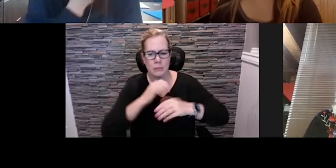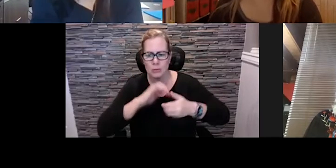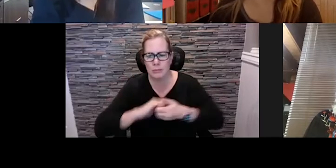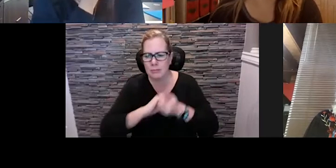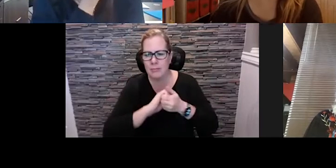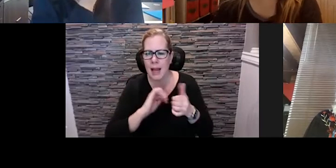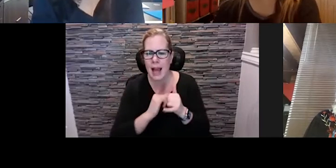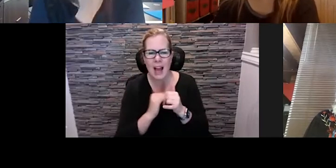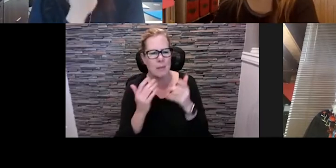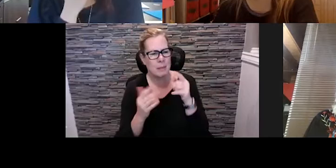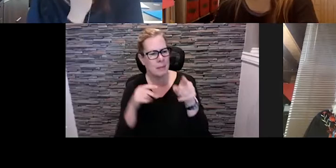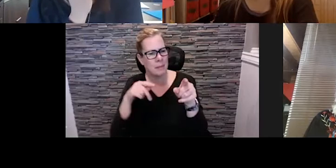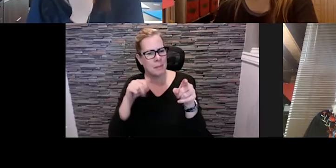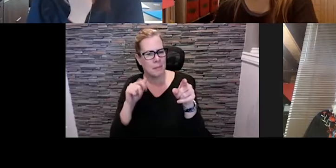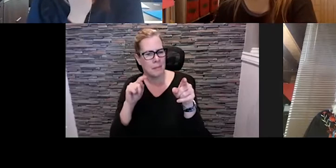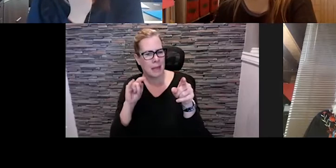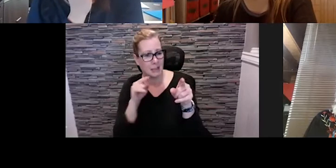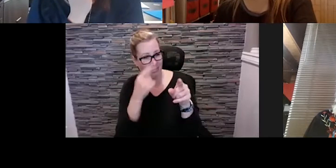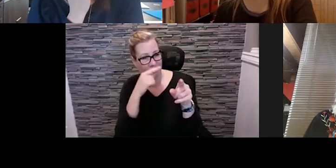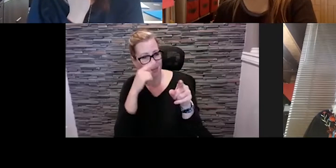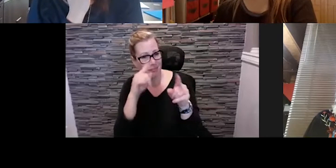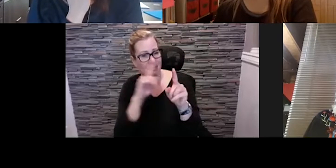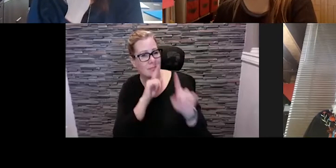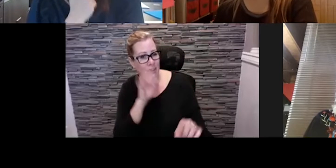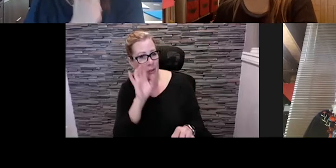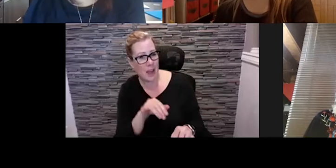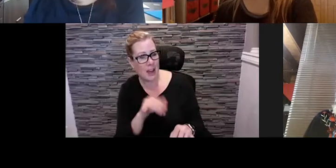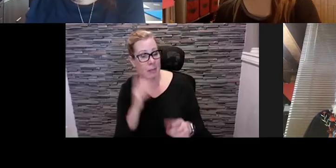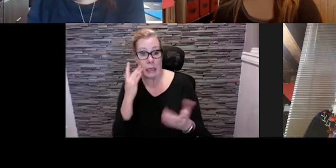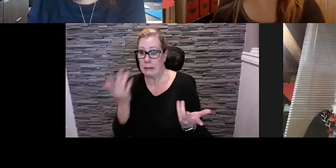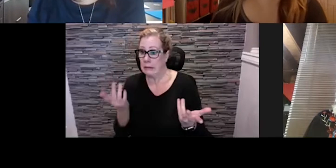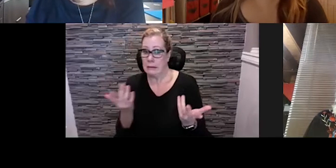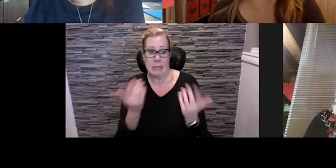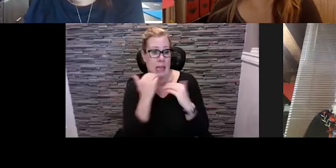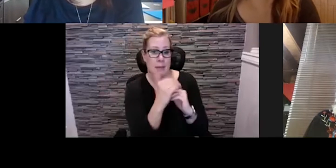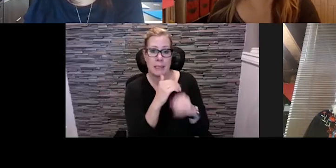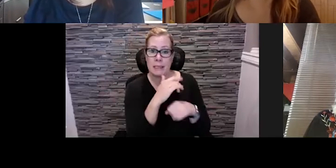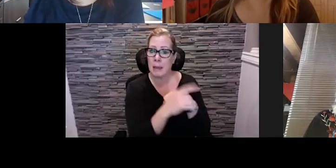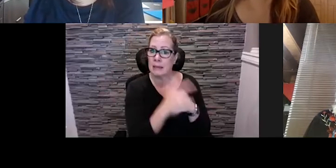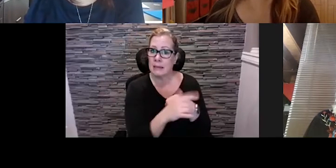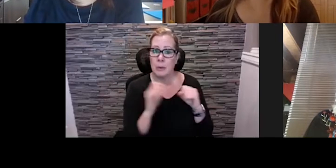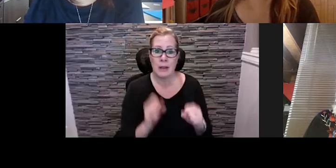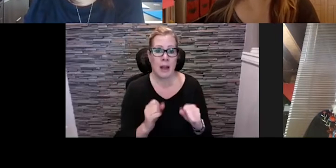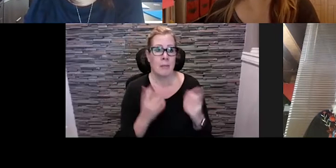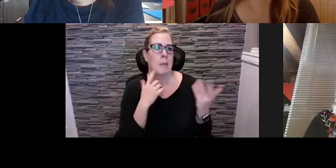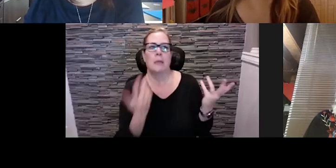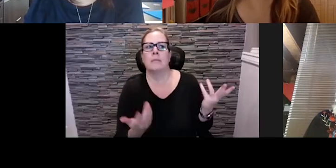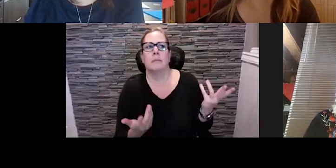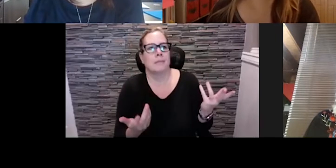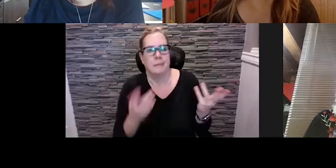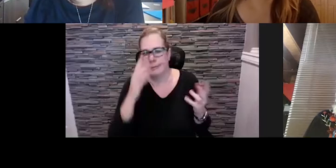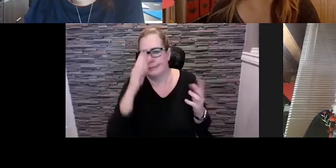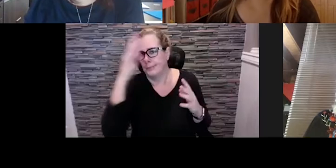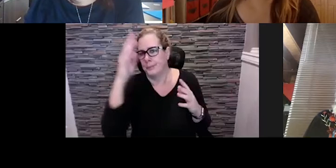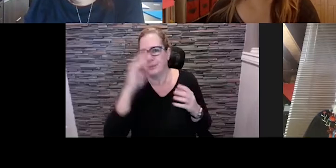together and how do you think it would actually work with reduced capacity knowing that, you know, we're only going to have potentially, and that's, you know,